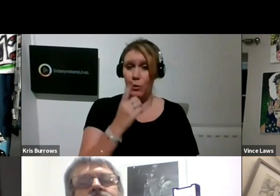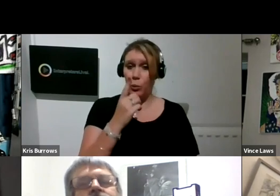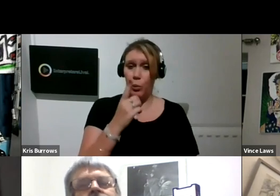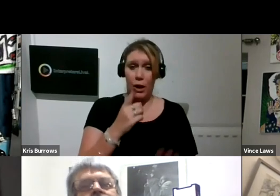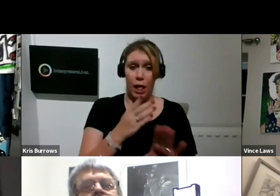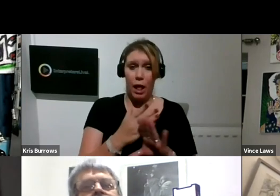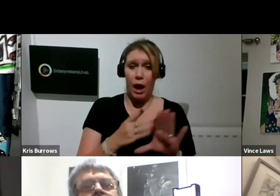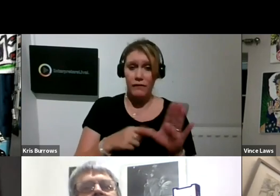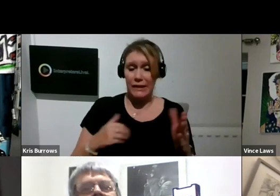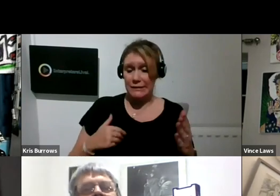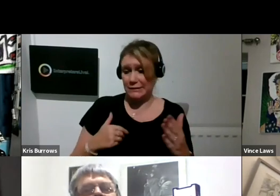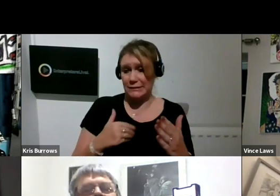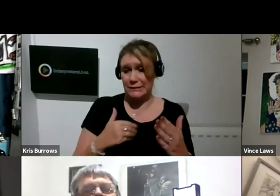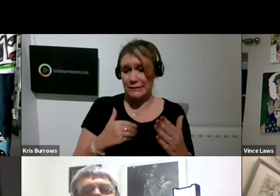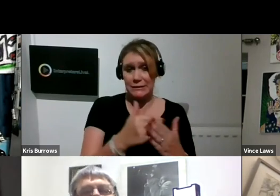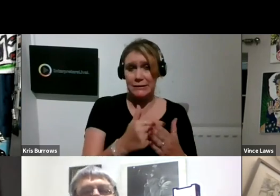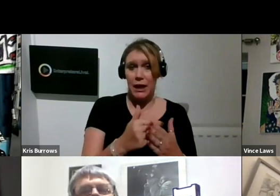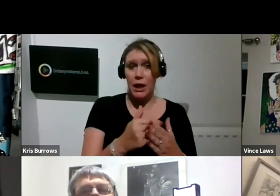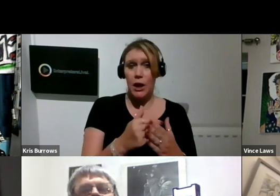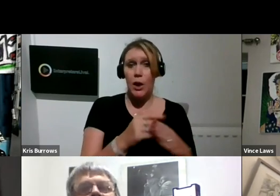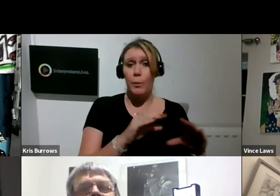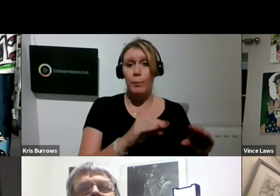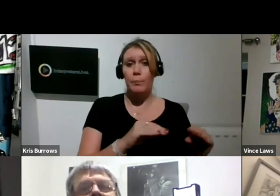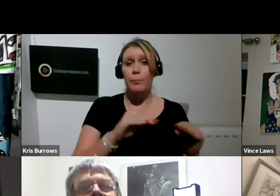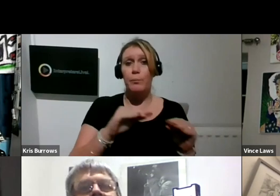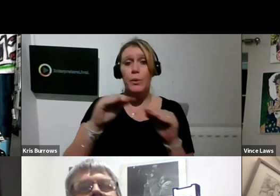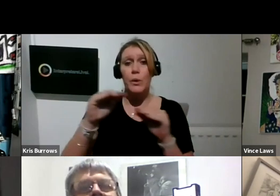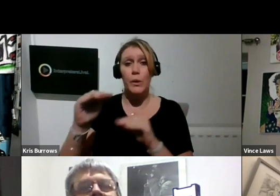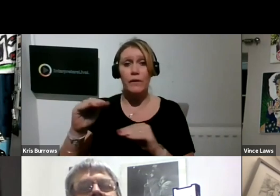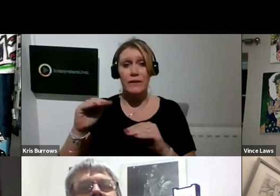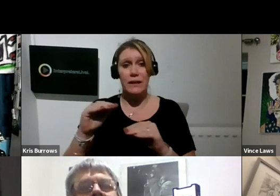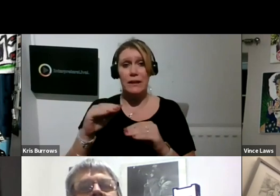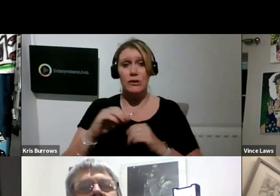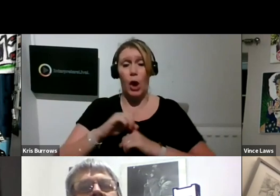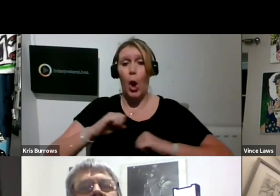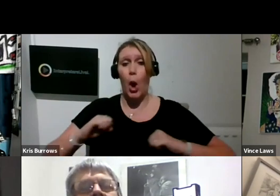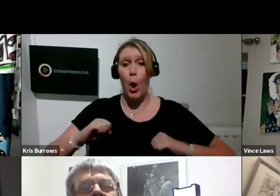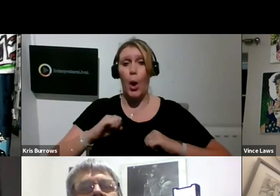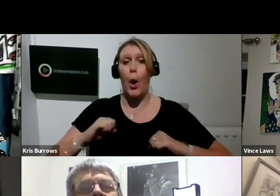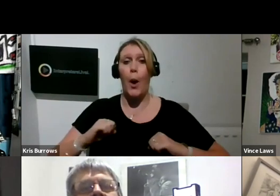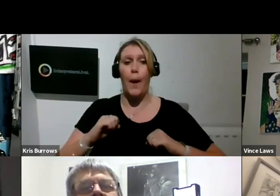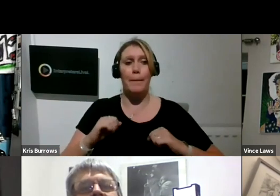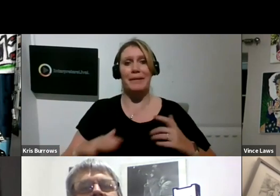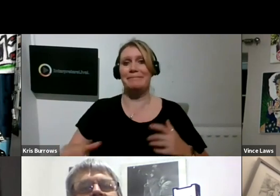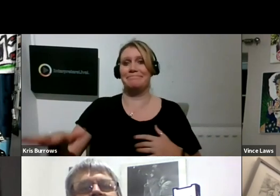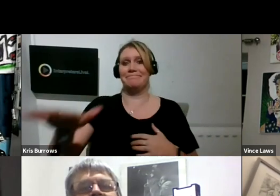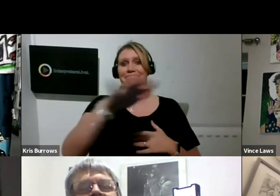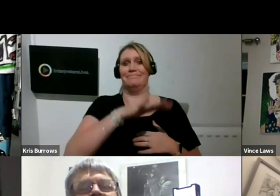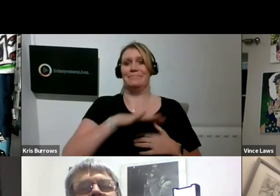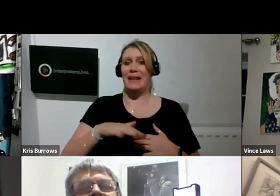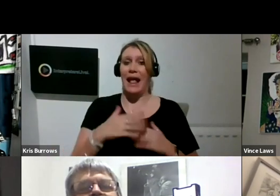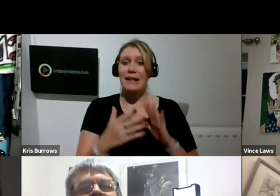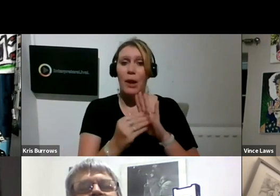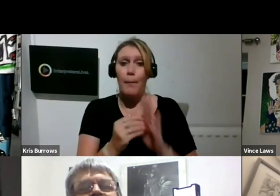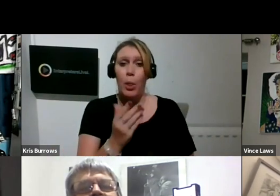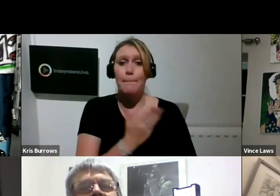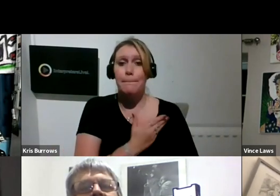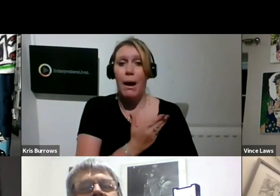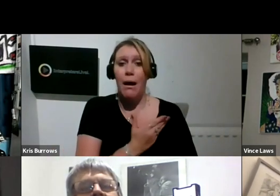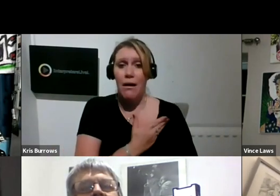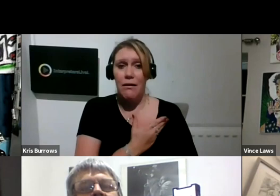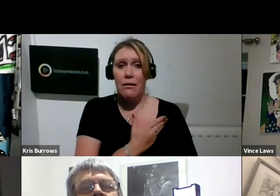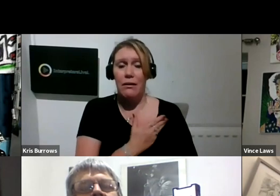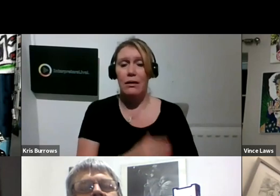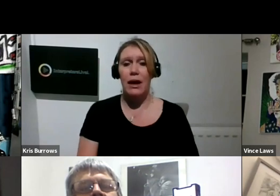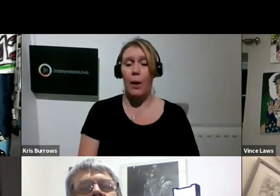We've managed, we've relocated into the open spaces, into the park, and we've carried on. But, you know, obviously